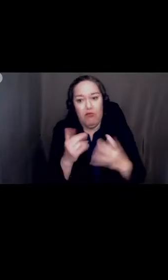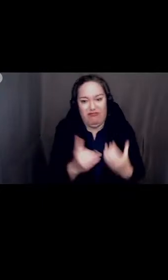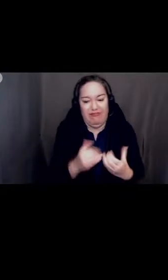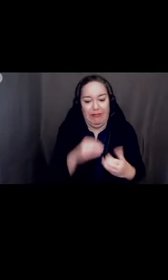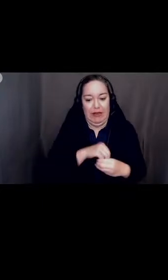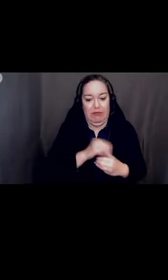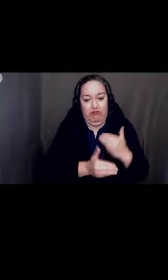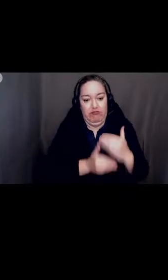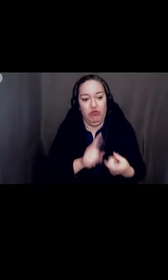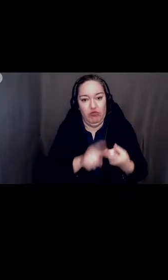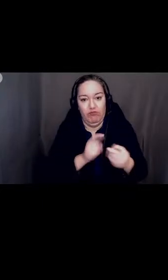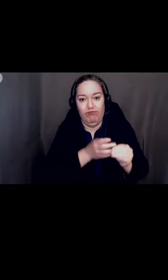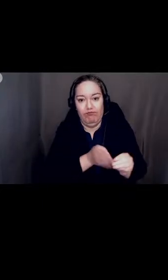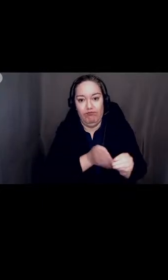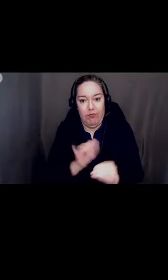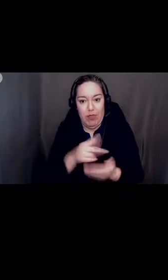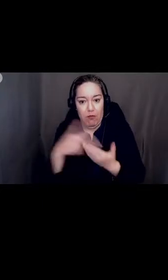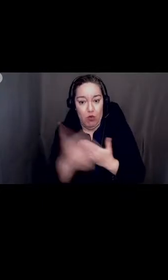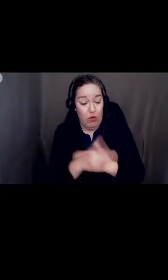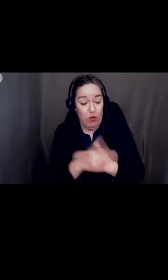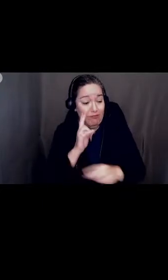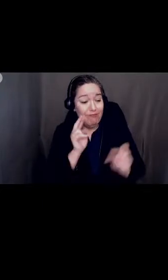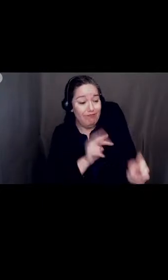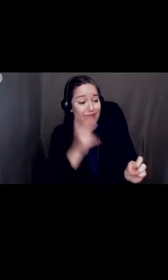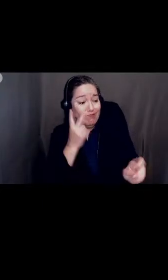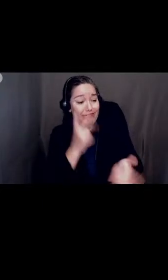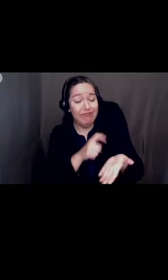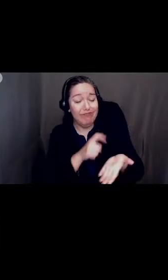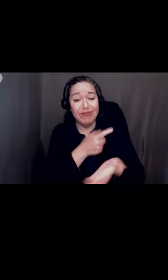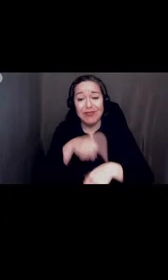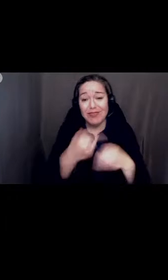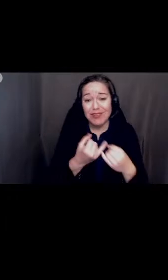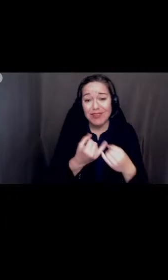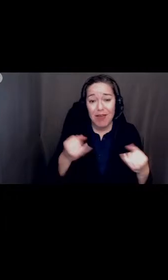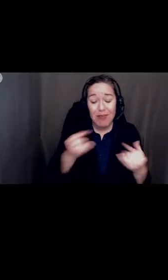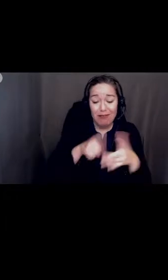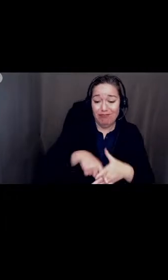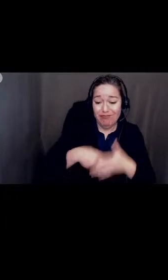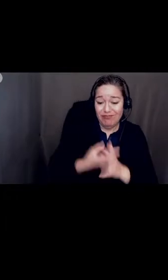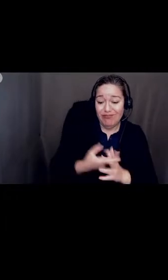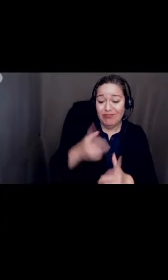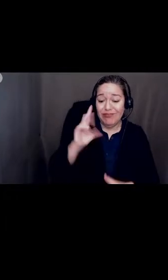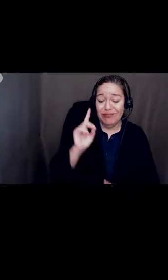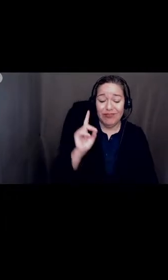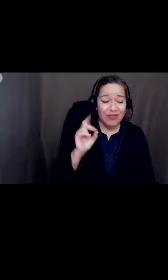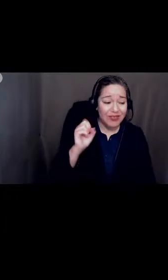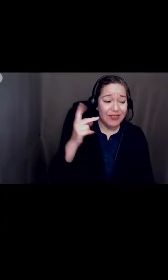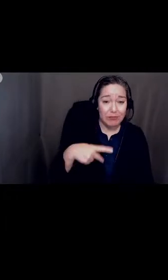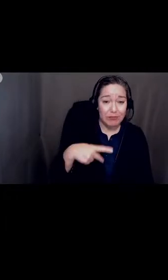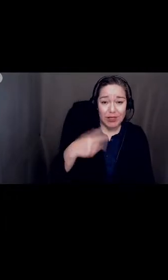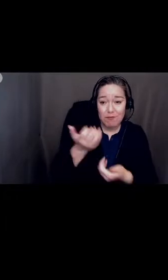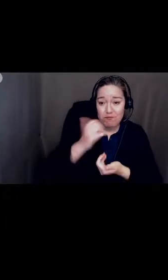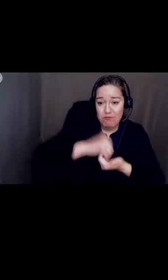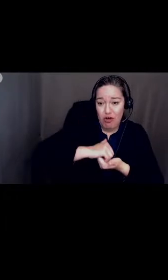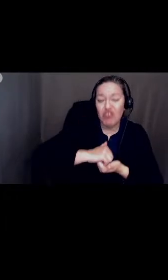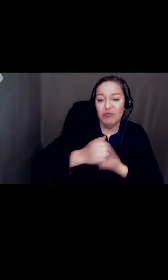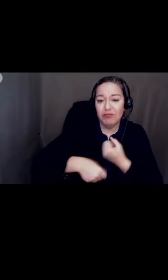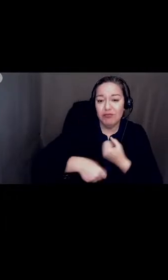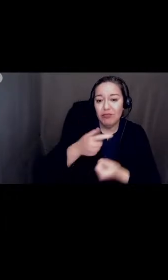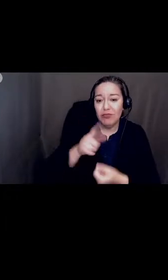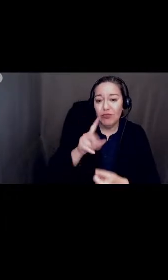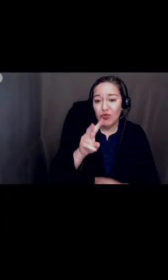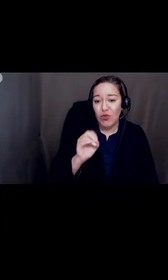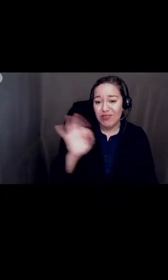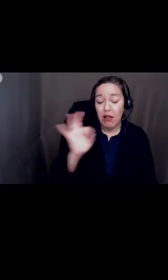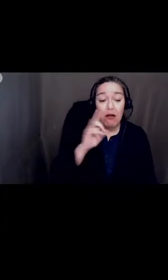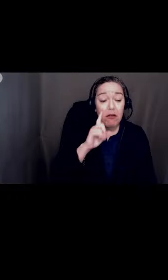can see on the timeline, we initiated the work with the DSDP partnership in August 2019. This was originally supposed to be a